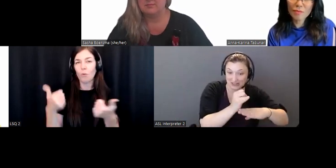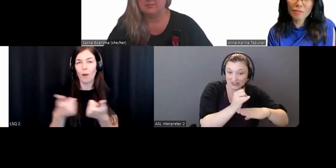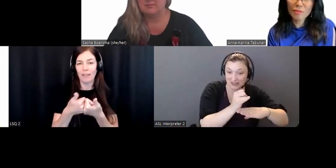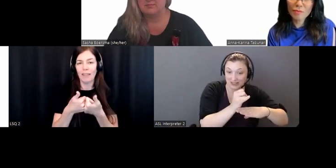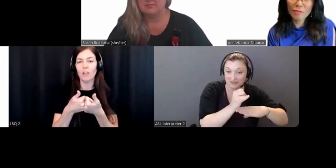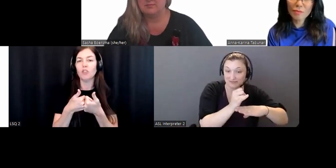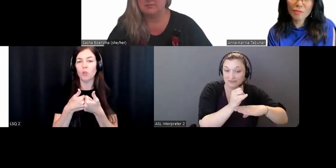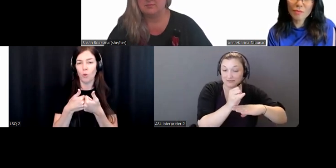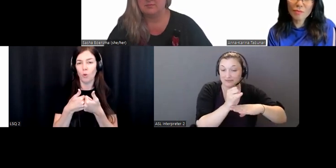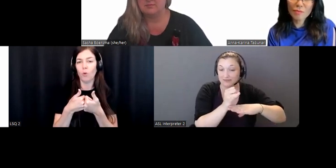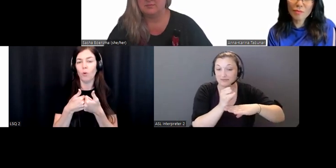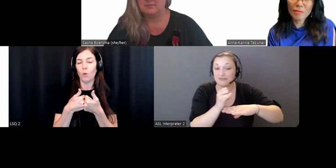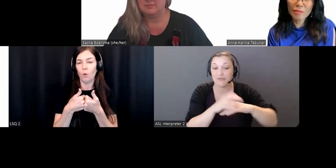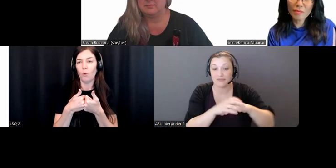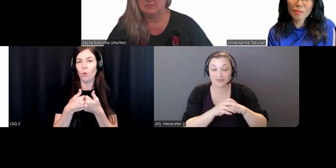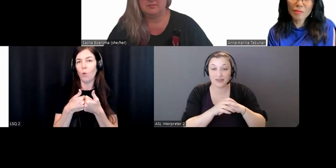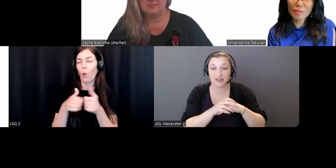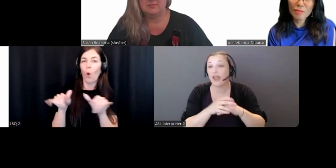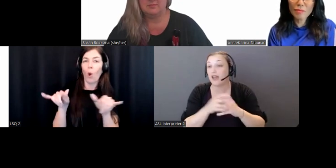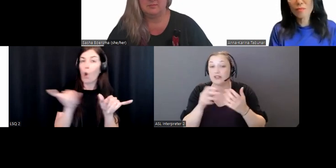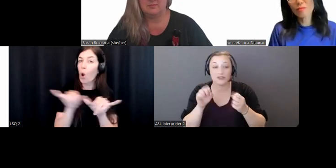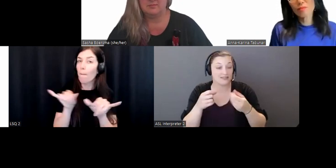what's at stake here and the issues.